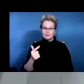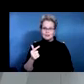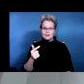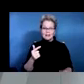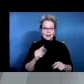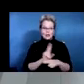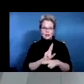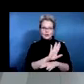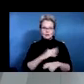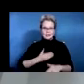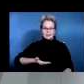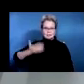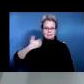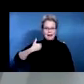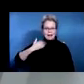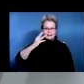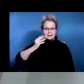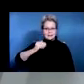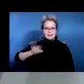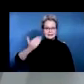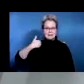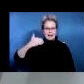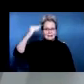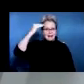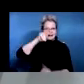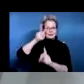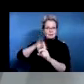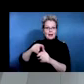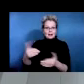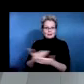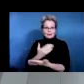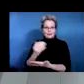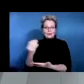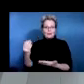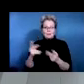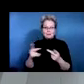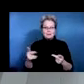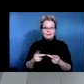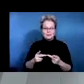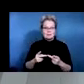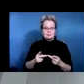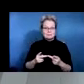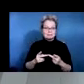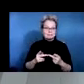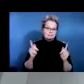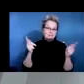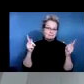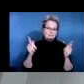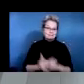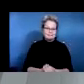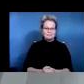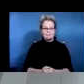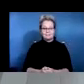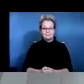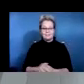skills and experience of the warehouse and apply it into a new position. Um, this Mr. group, Mr.